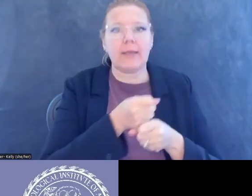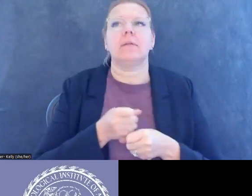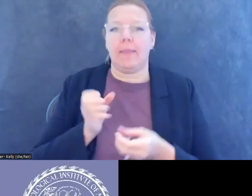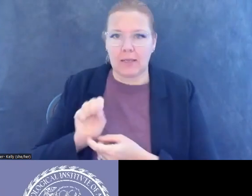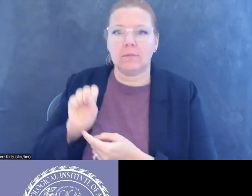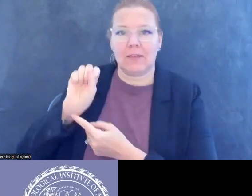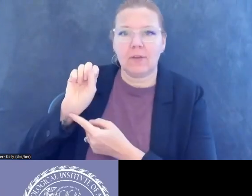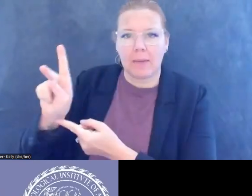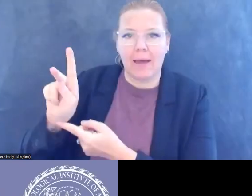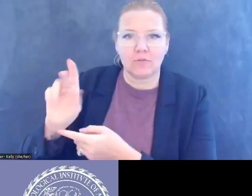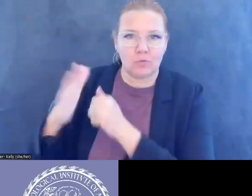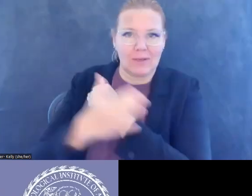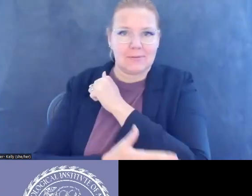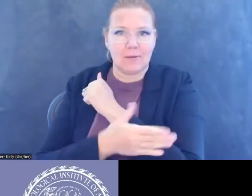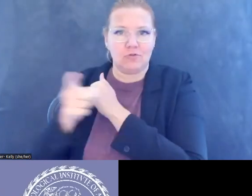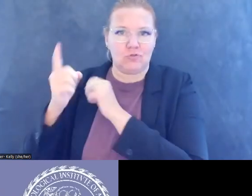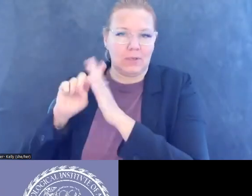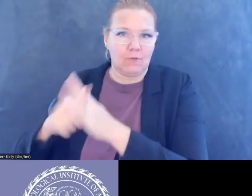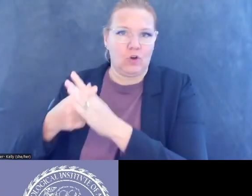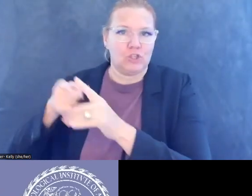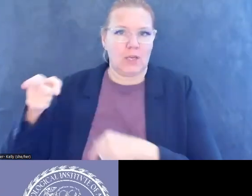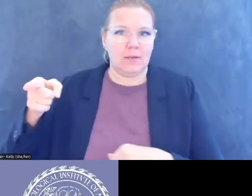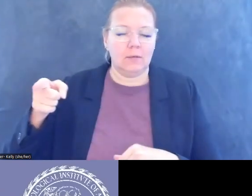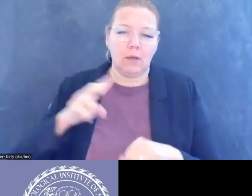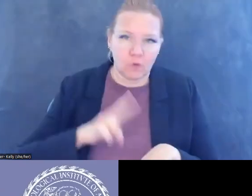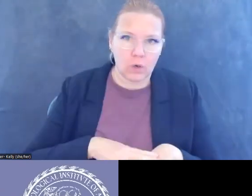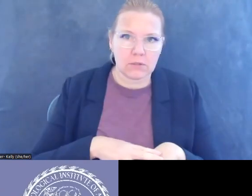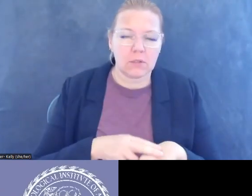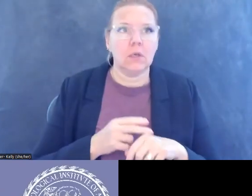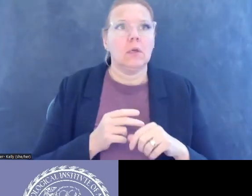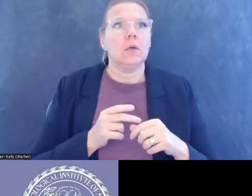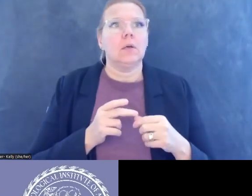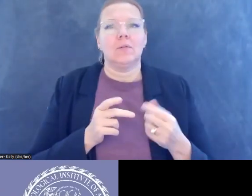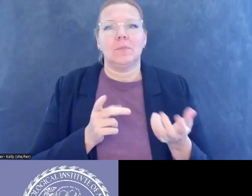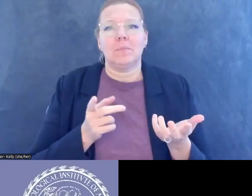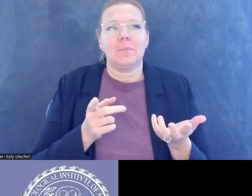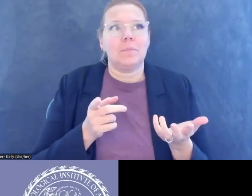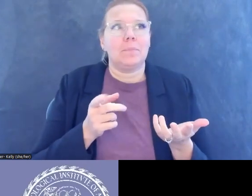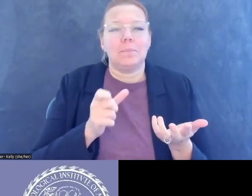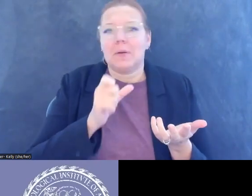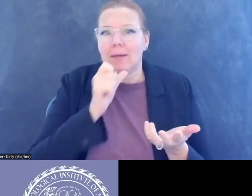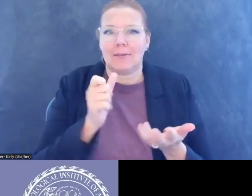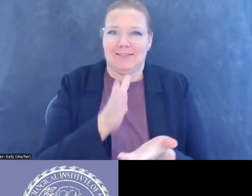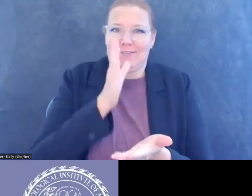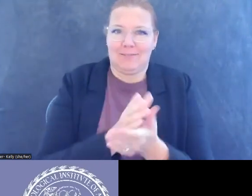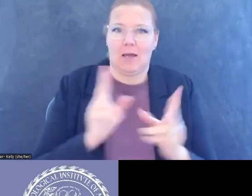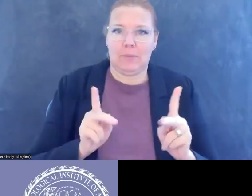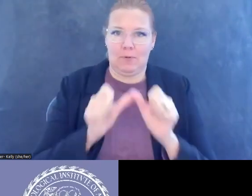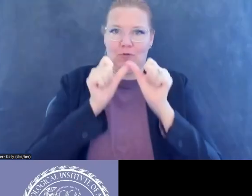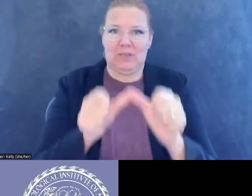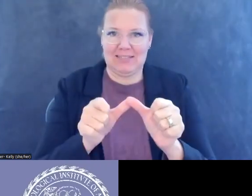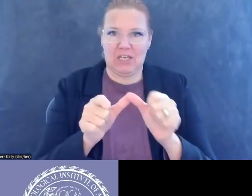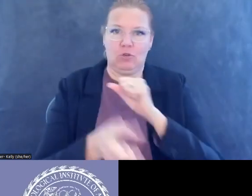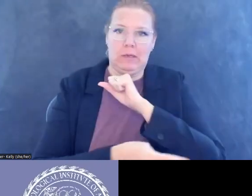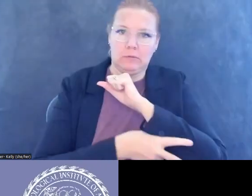important to do, of course. But it's been found that that does not have the deterrent effect that one would hope, that trafficking